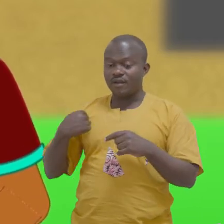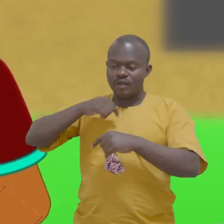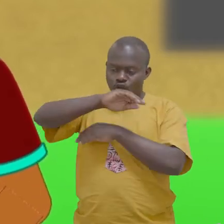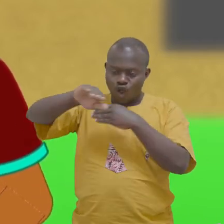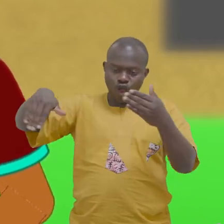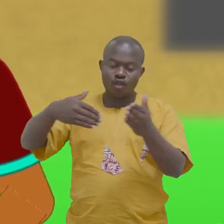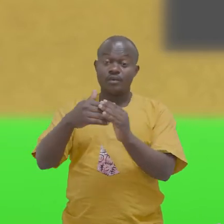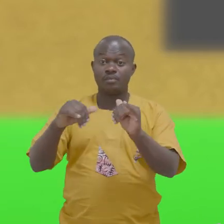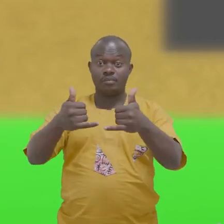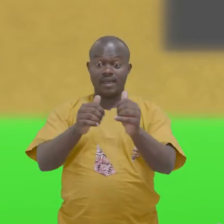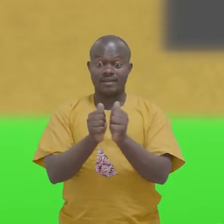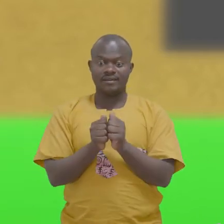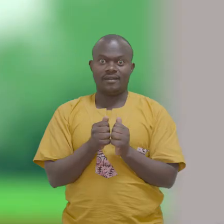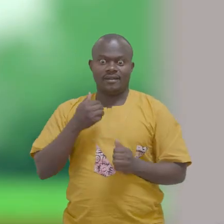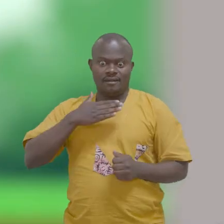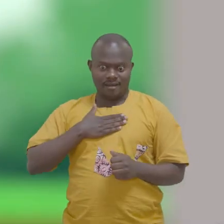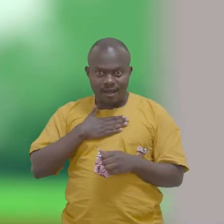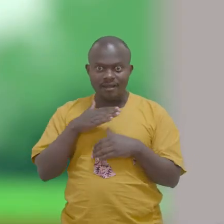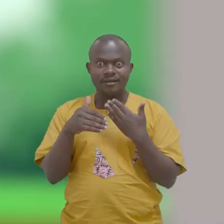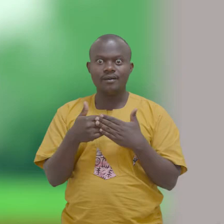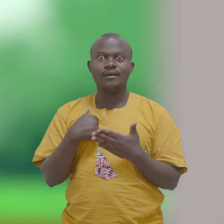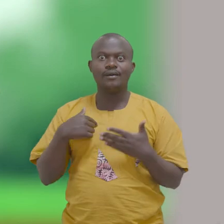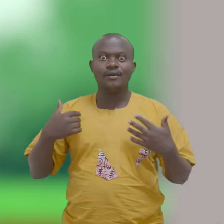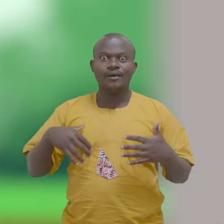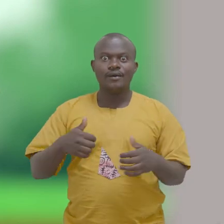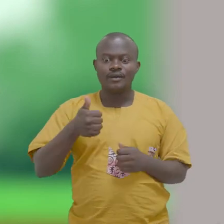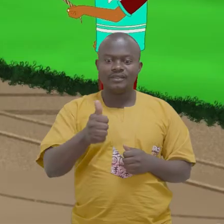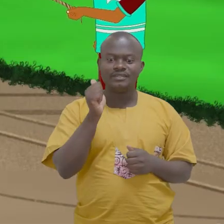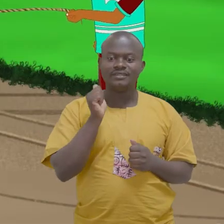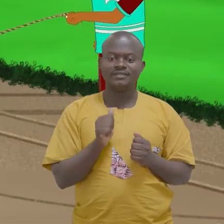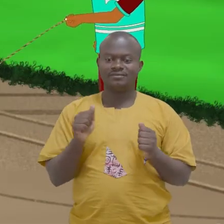fun All of us will play I would like that